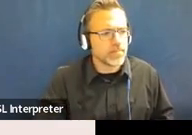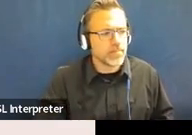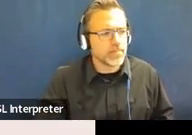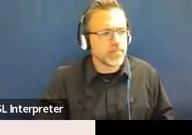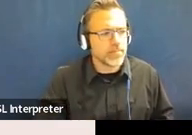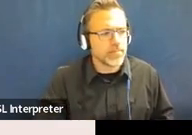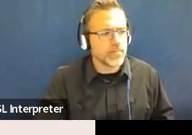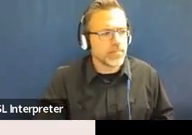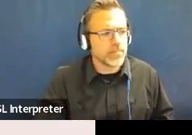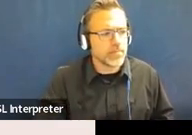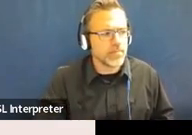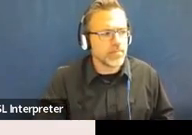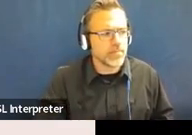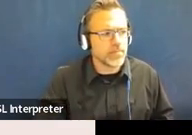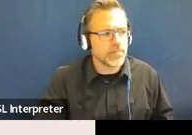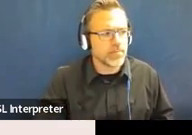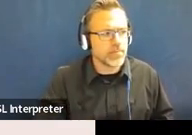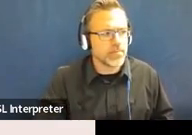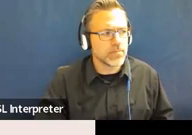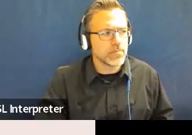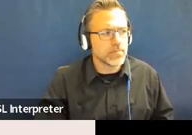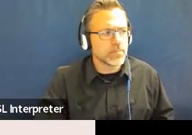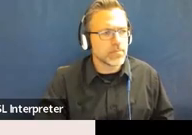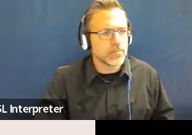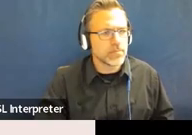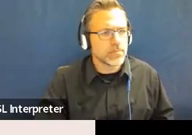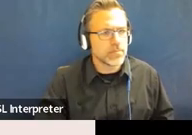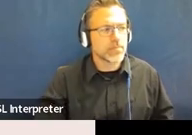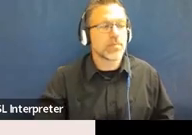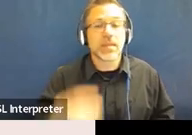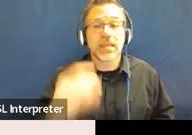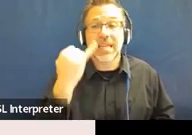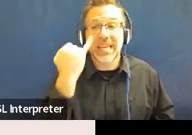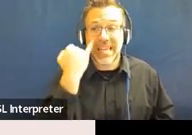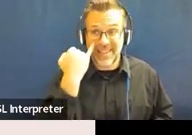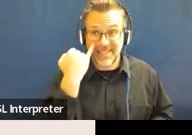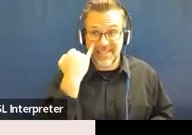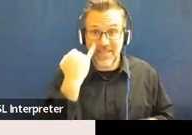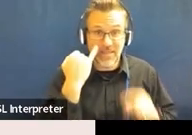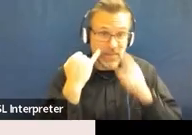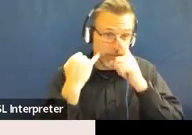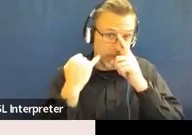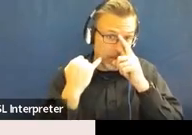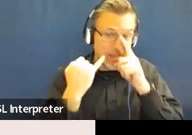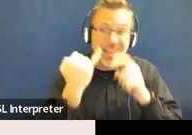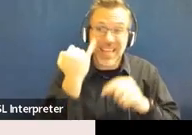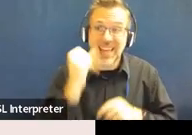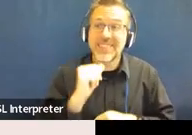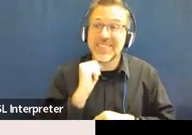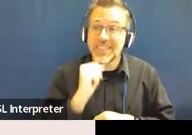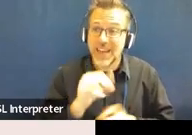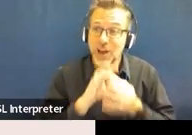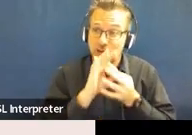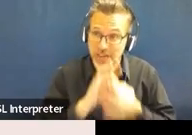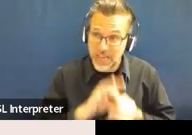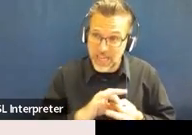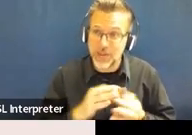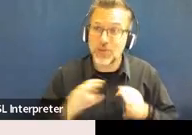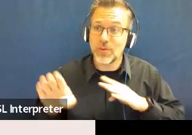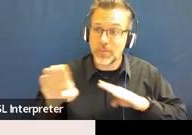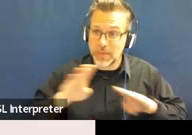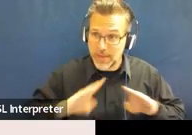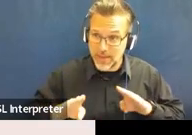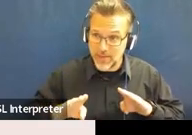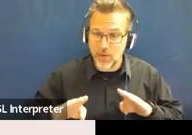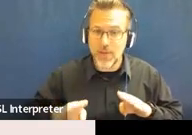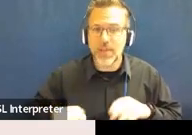If it's not determined to be a manifestation, then education services to enable the child to continue to